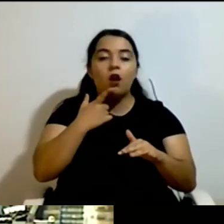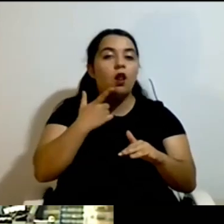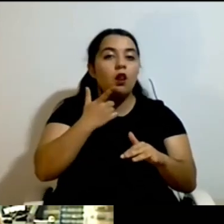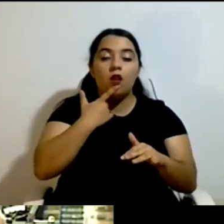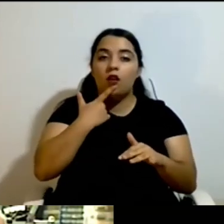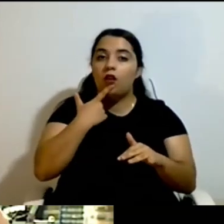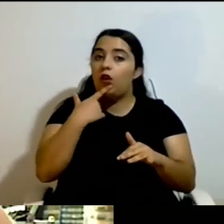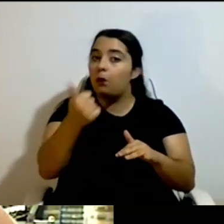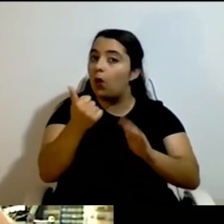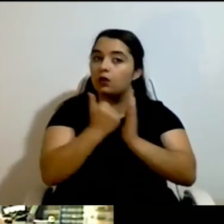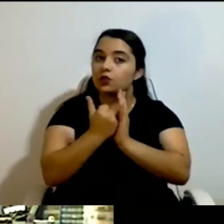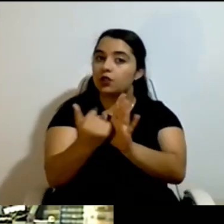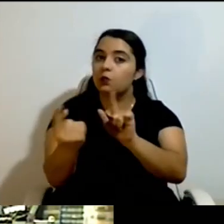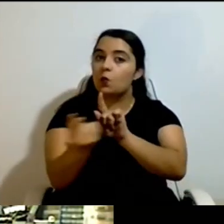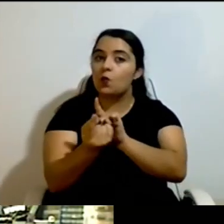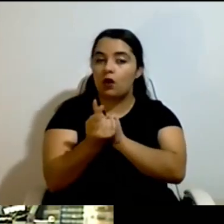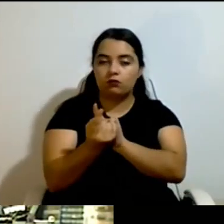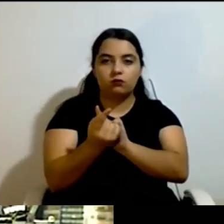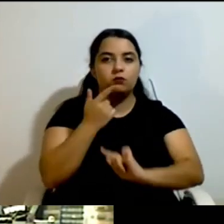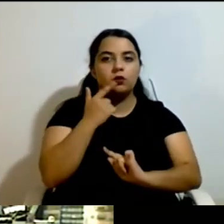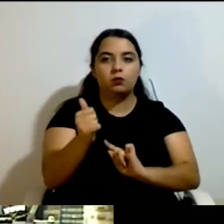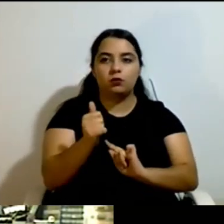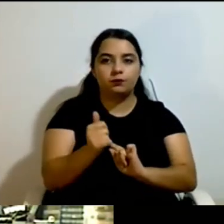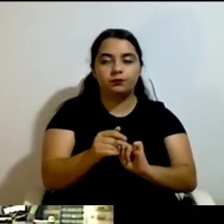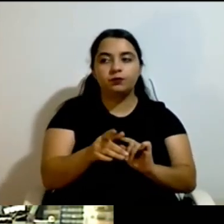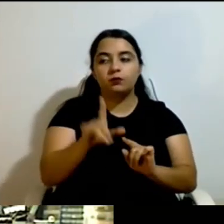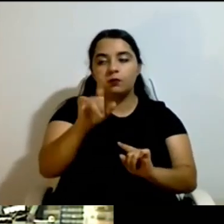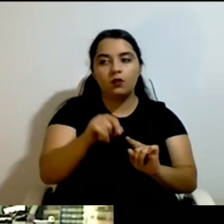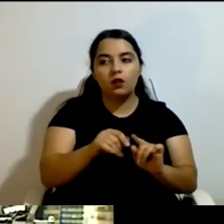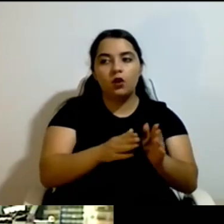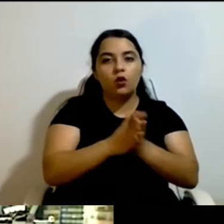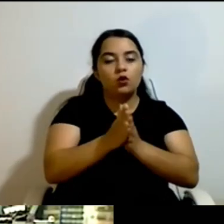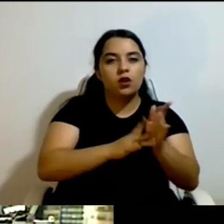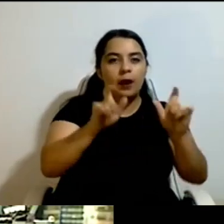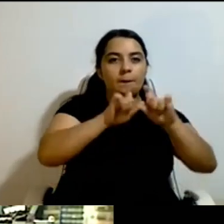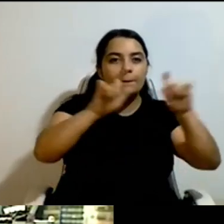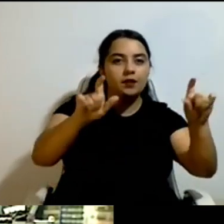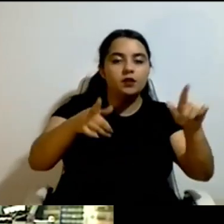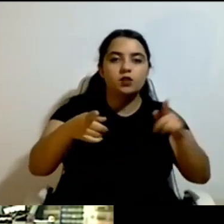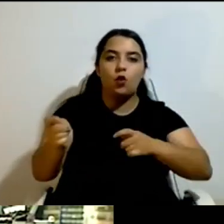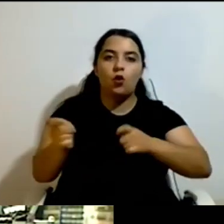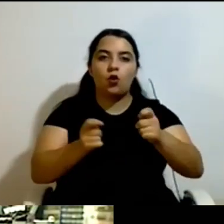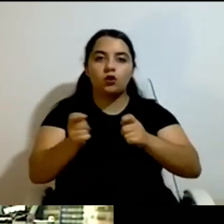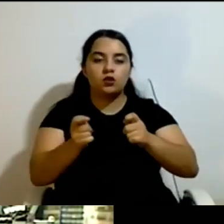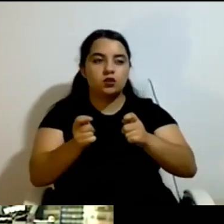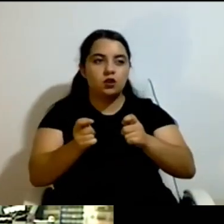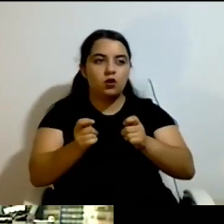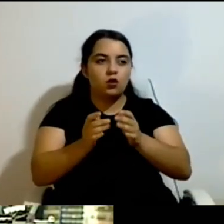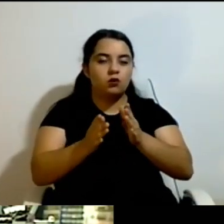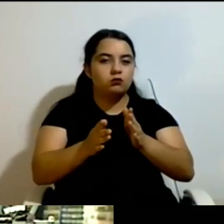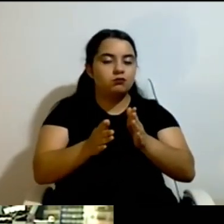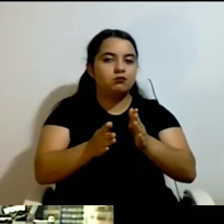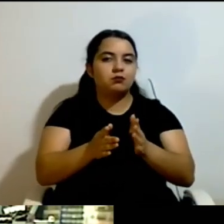companies, organizations or so on for our assistance needs. Our model is based on the